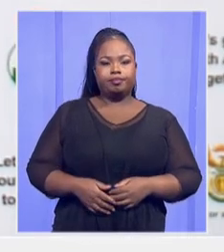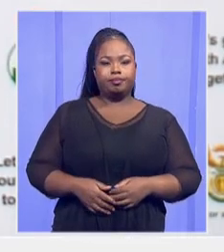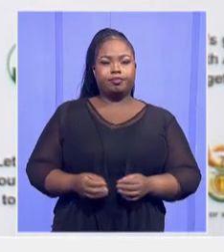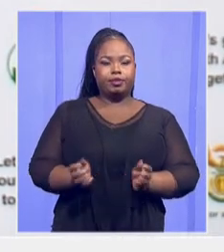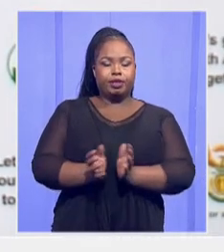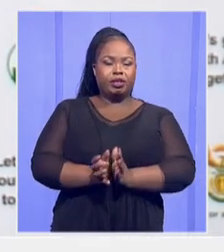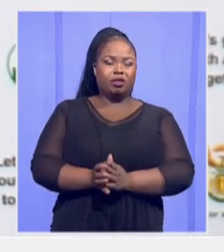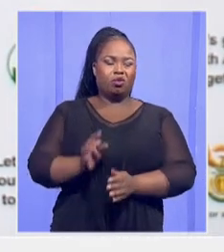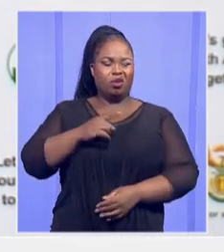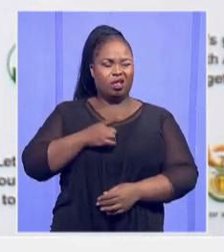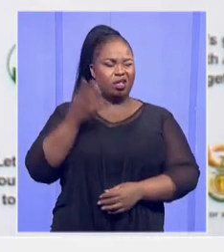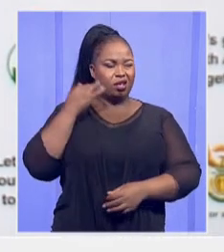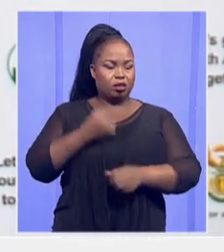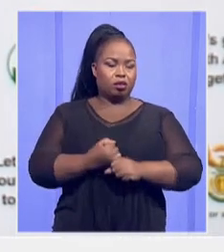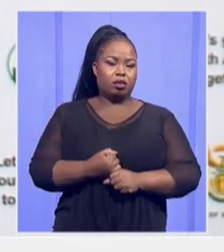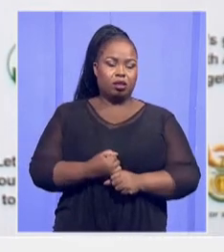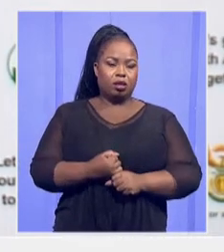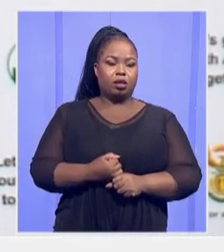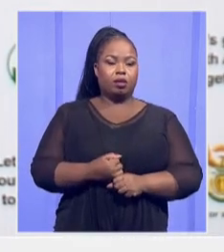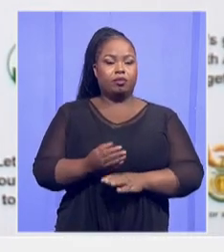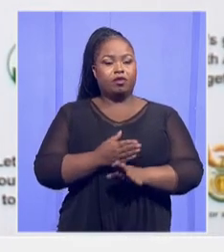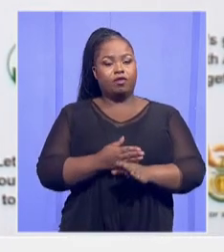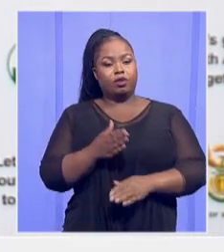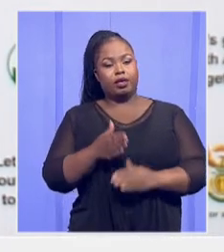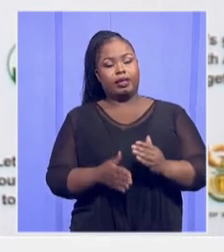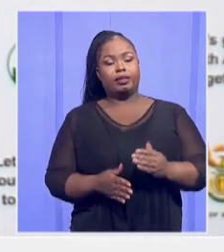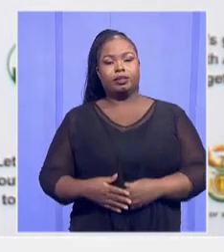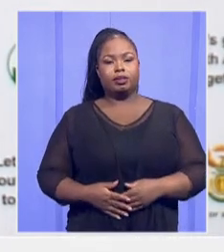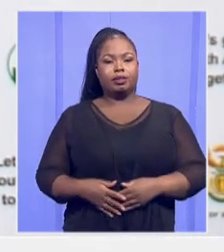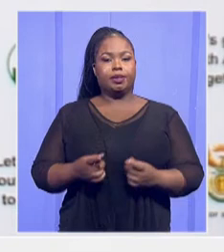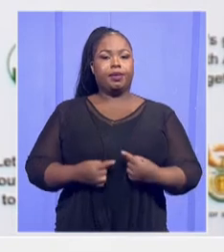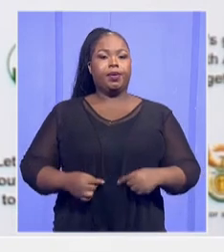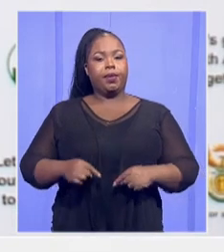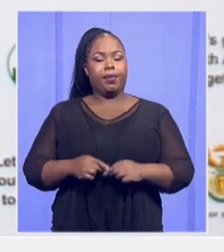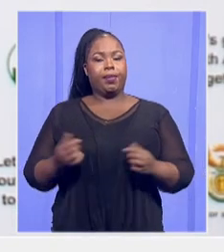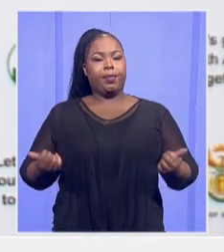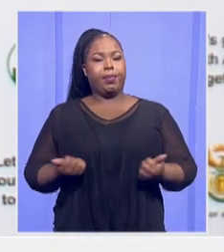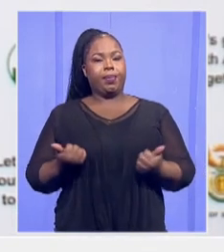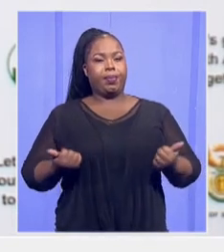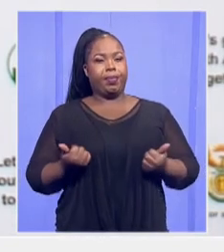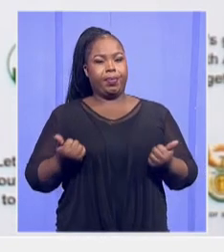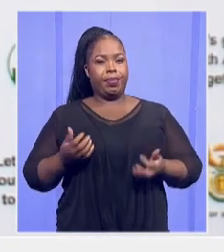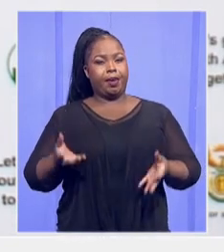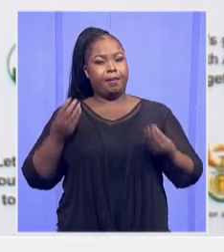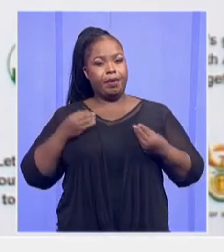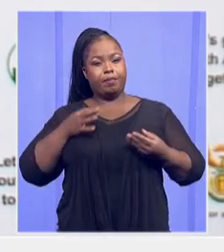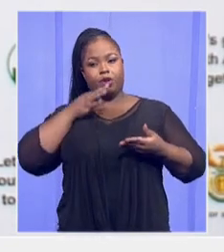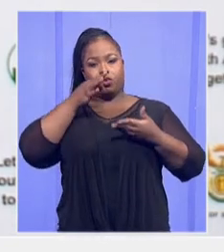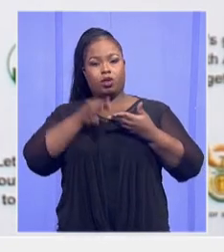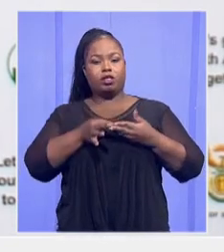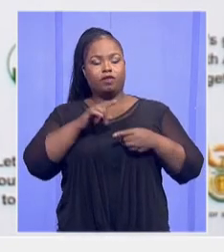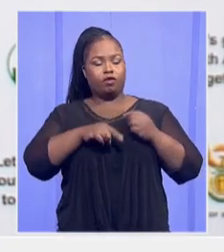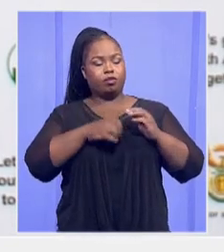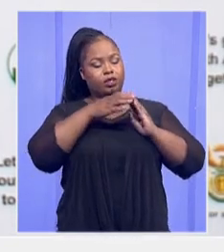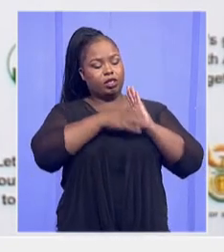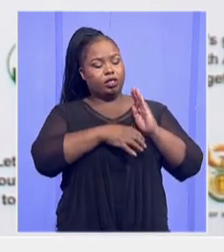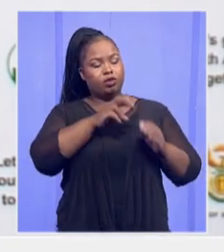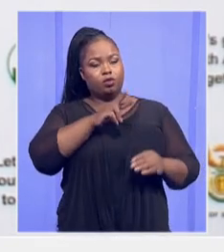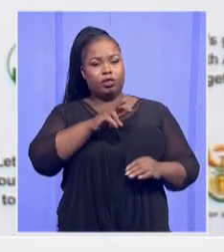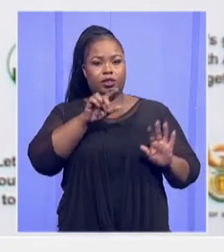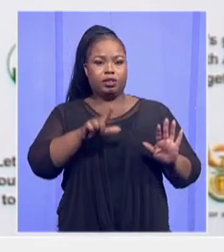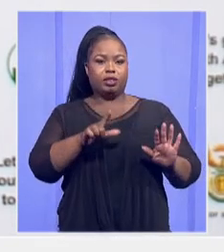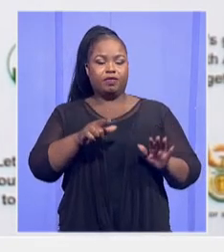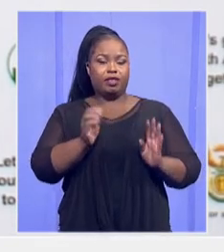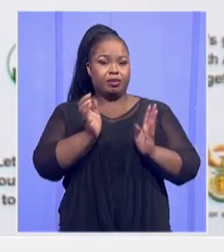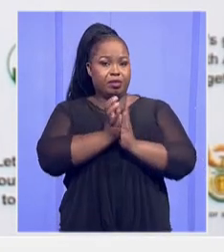last year. We have already received a request from Section 27 that they would want to have a meeting